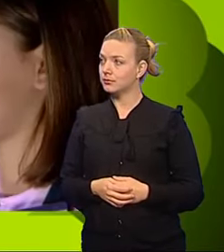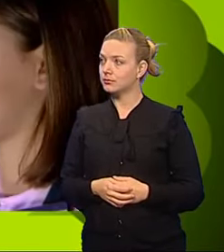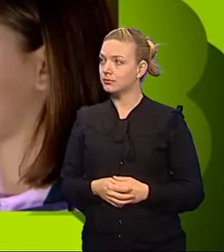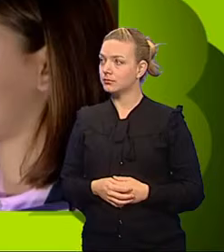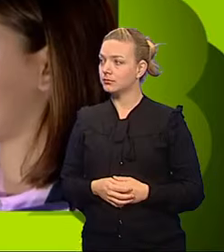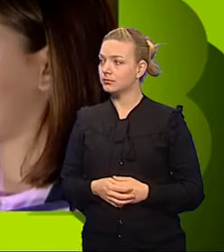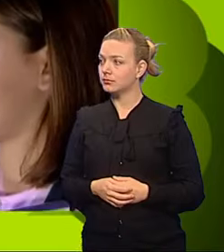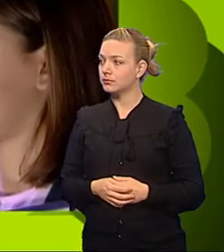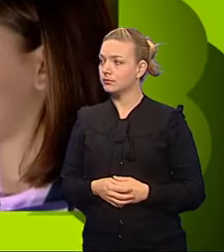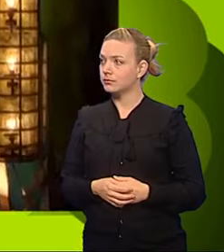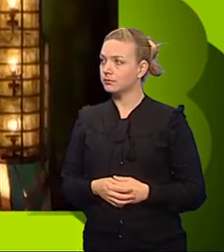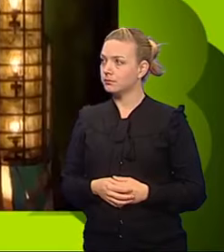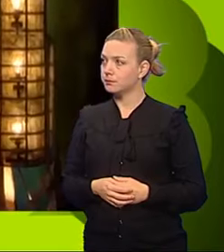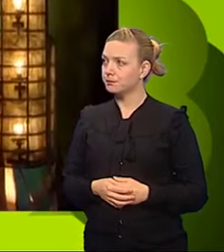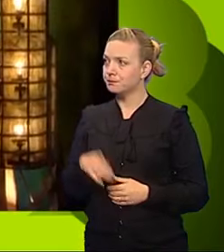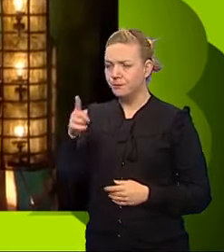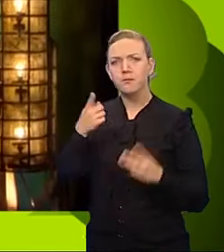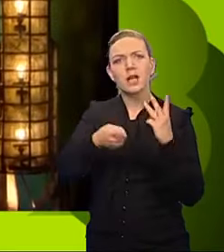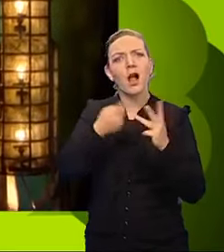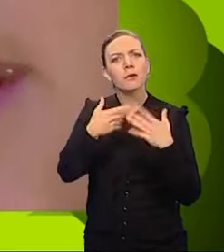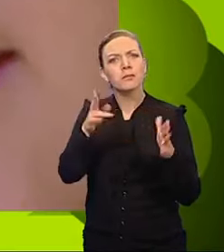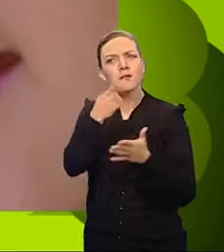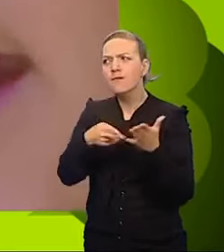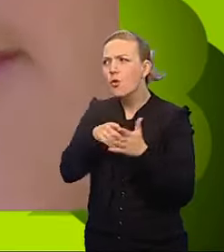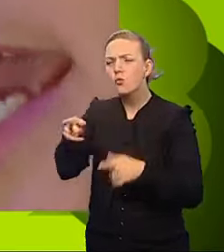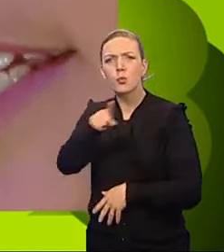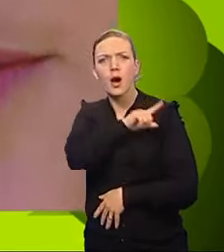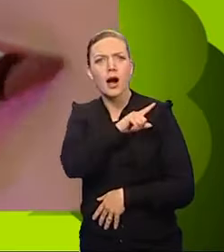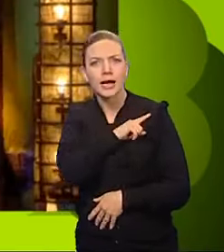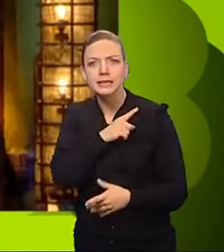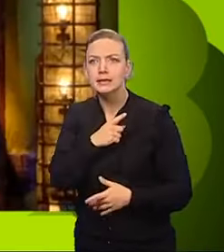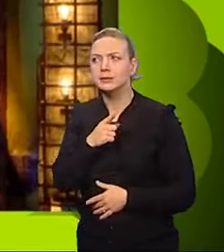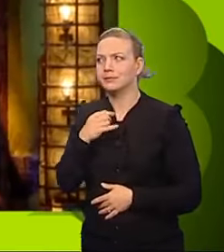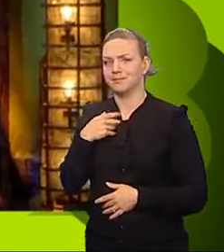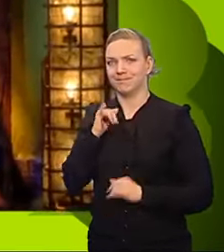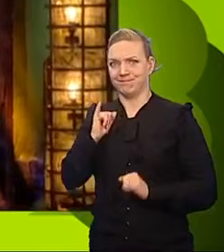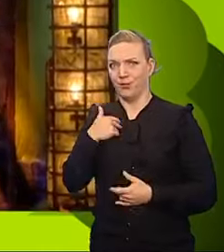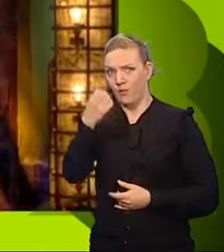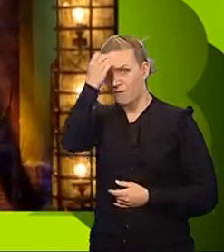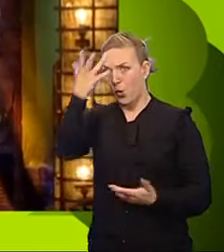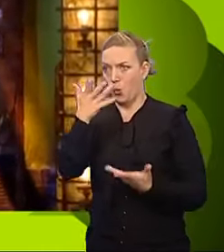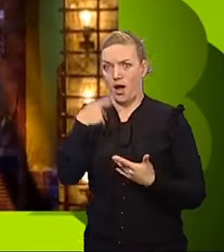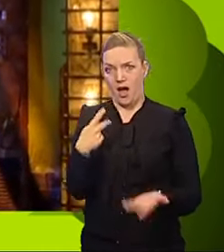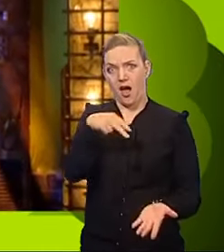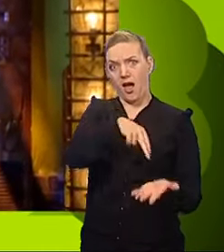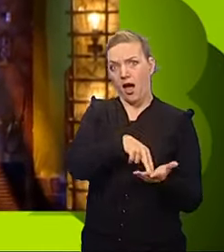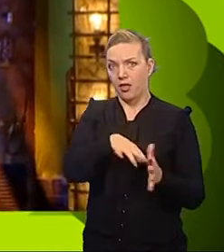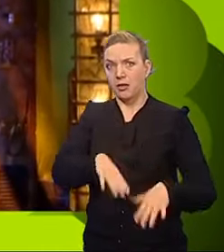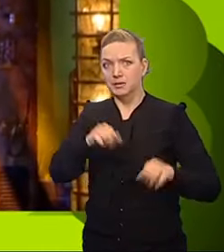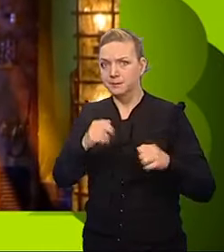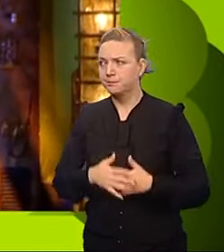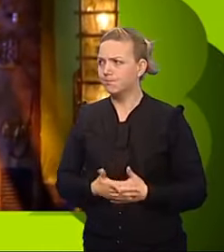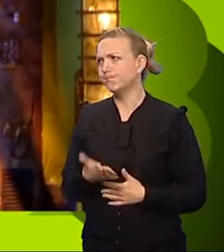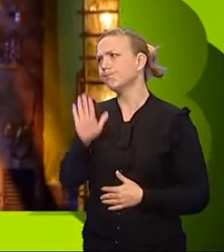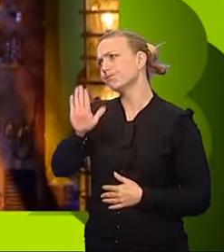Florence, why do you think the others voted for you? Because I kept forgetting where I stood in the beginning. Poor